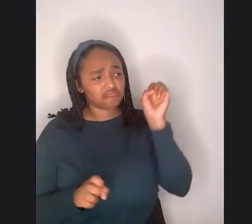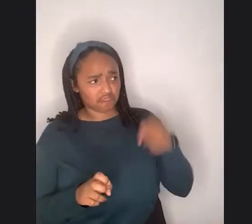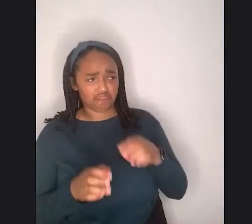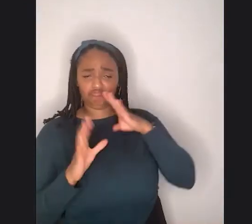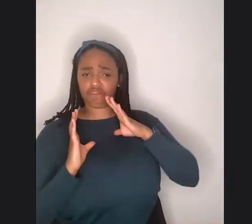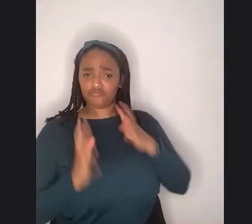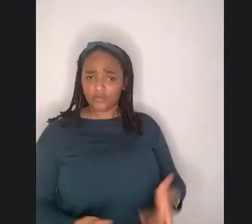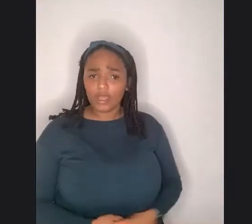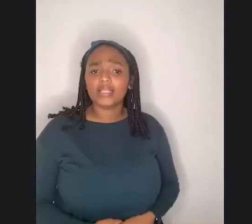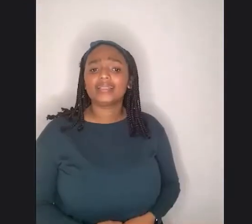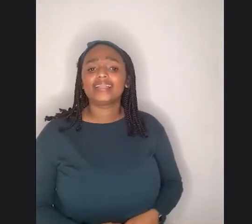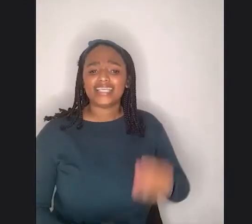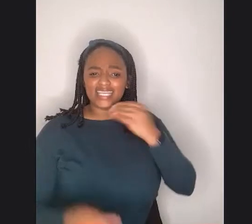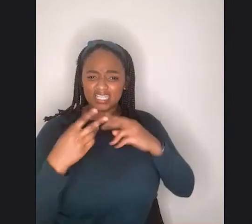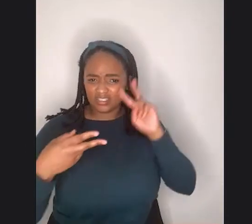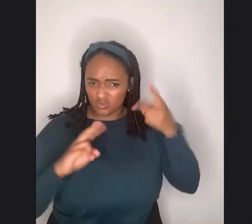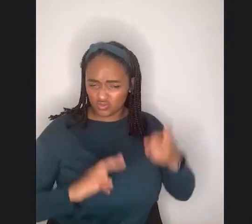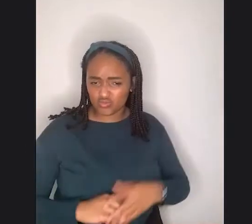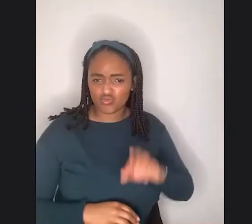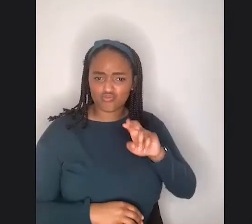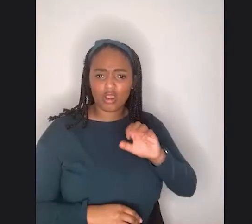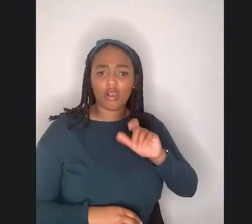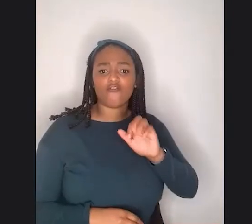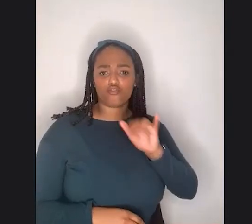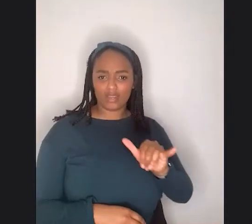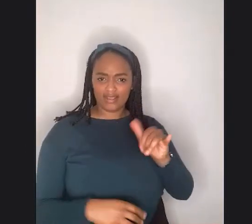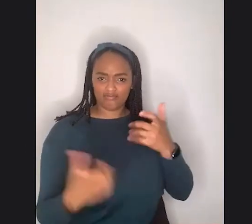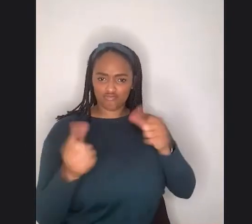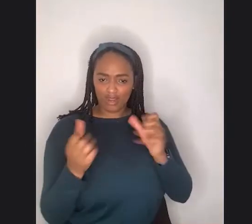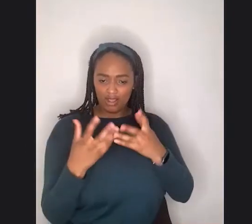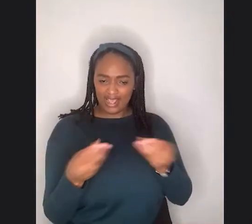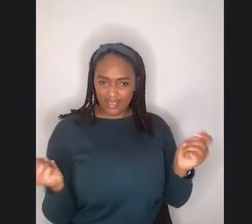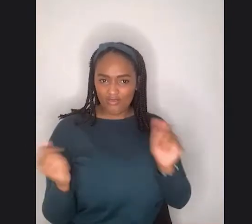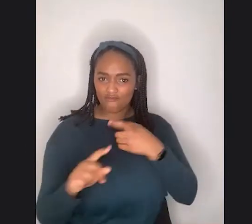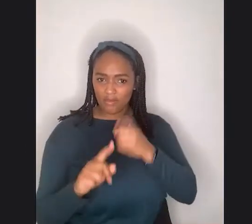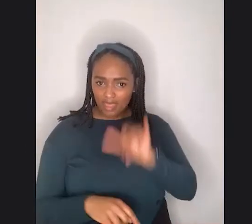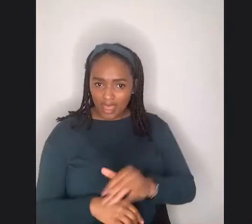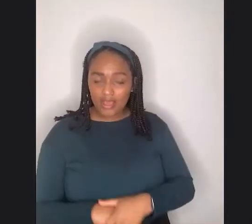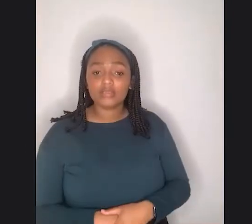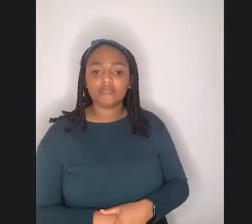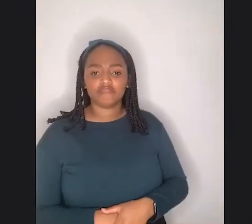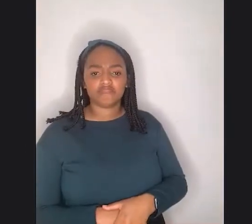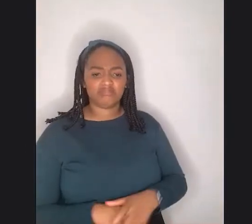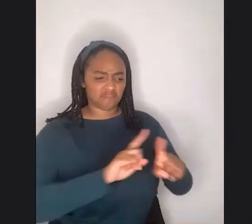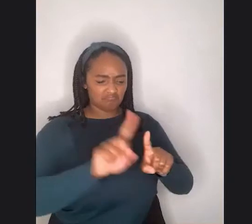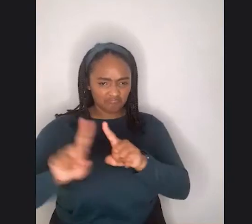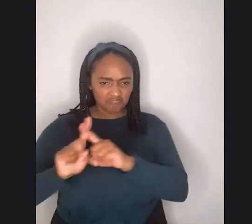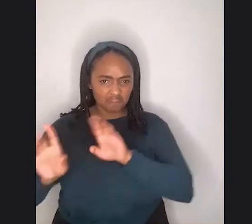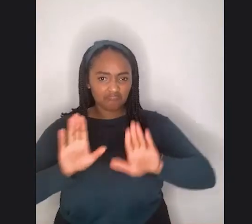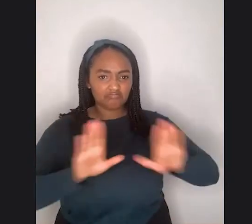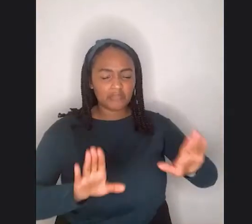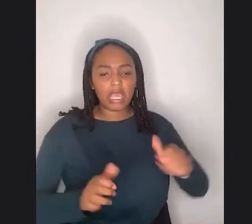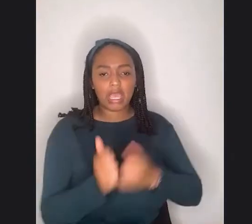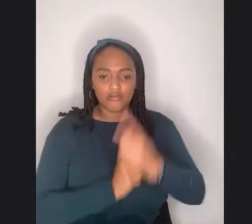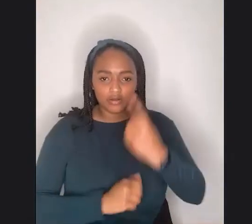disorder recovery, there's a very, there are very specific recovery processes for everyone. And, um, I